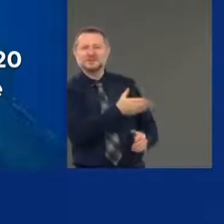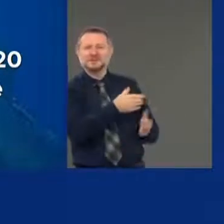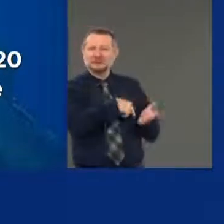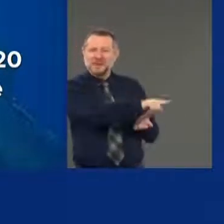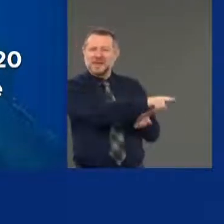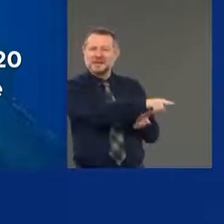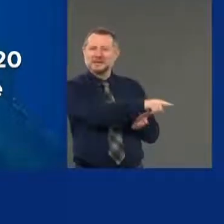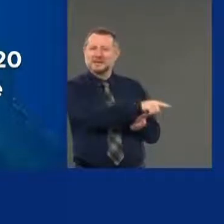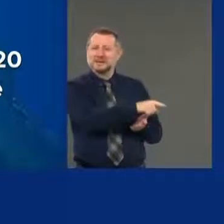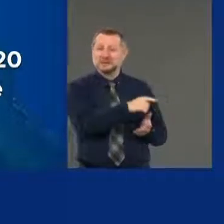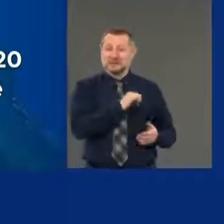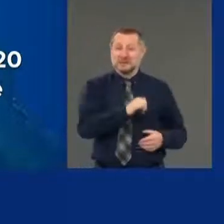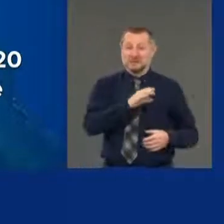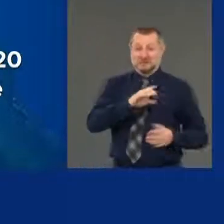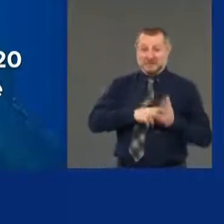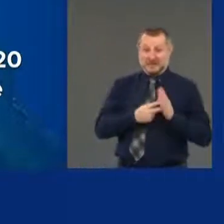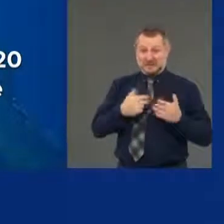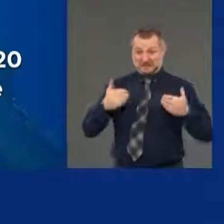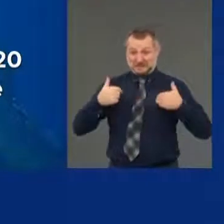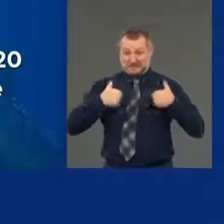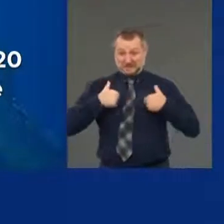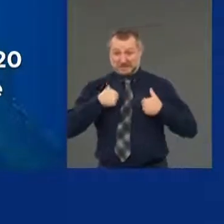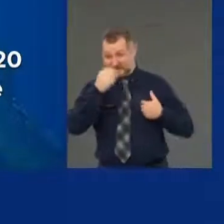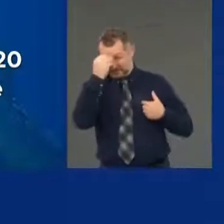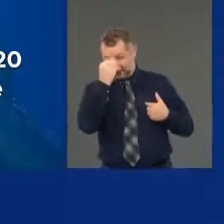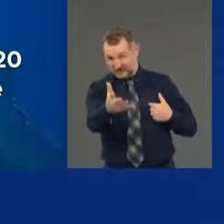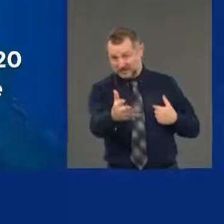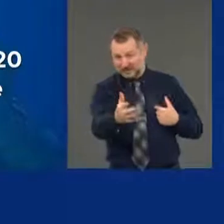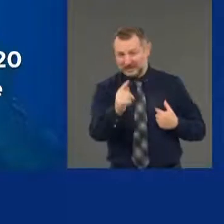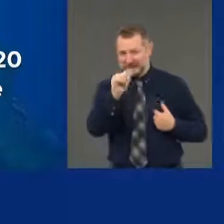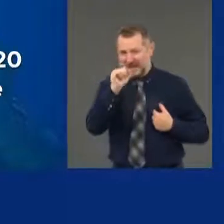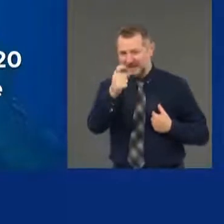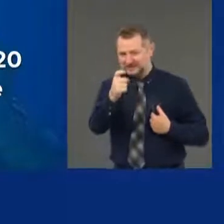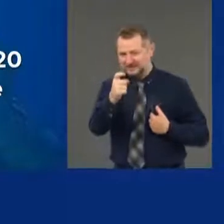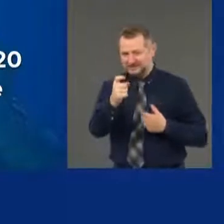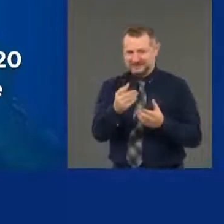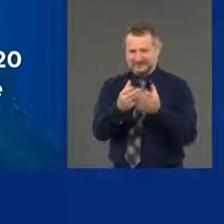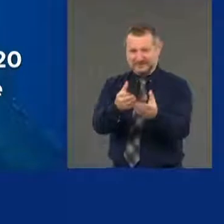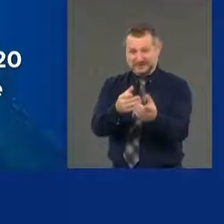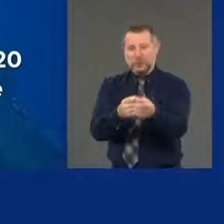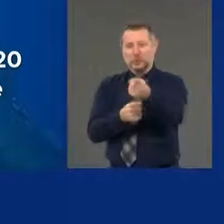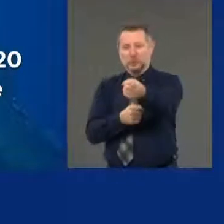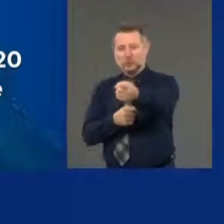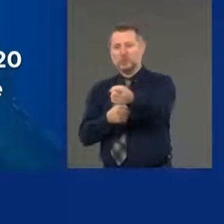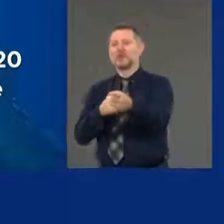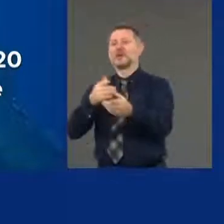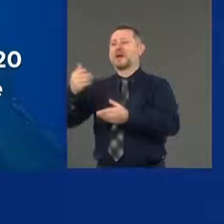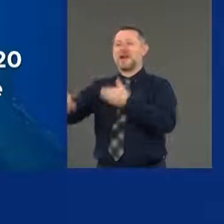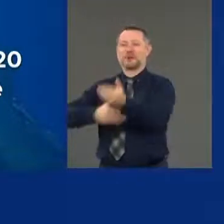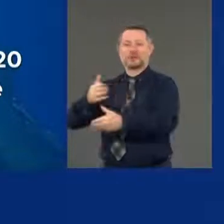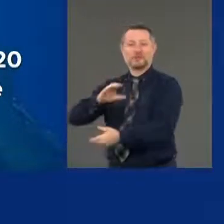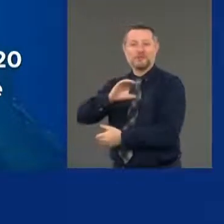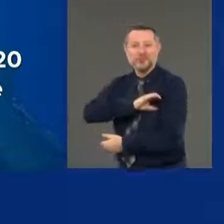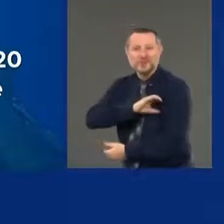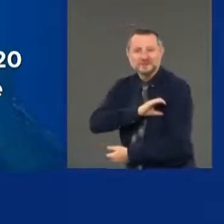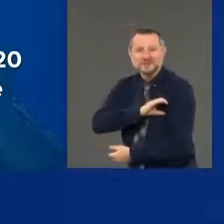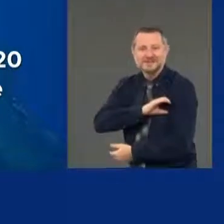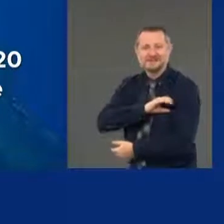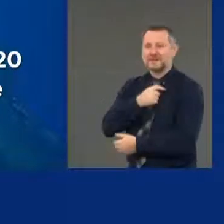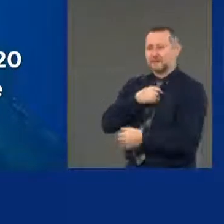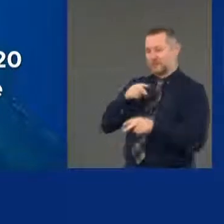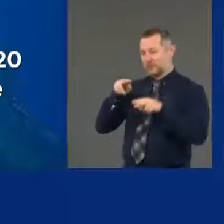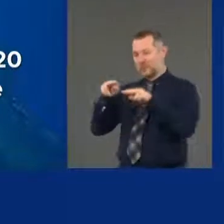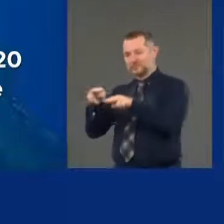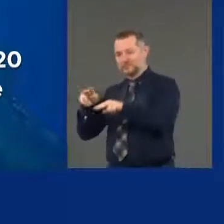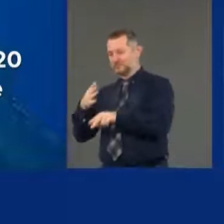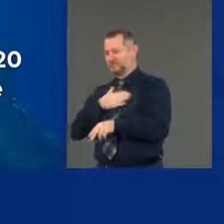tax dollars. You're going to hire police who I believe are my enemy and don't protect me and don't support me.